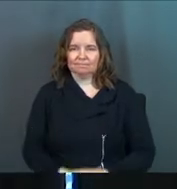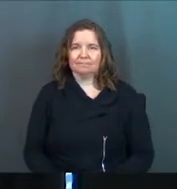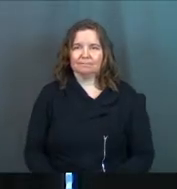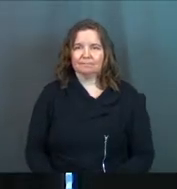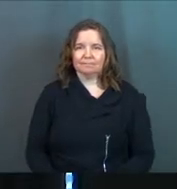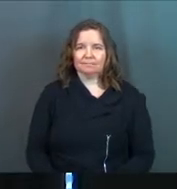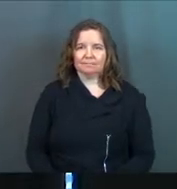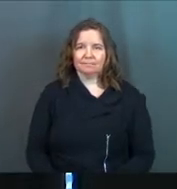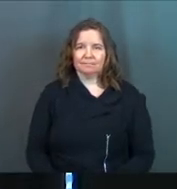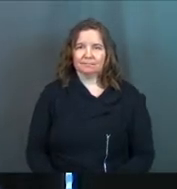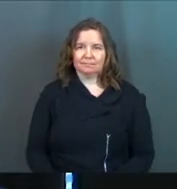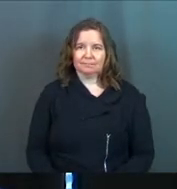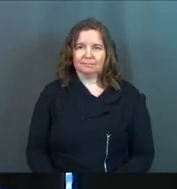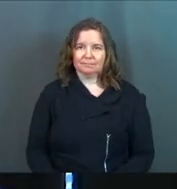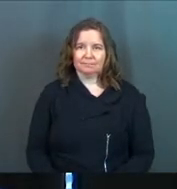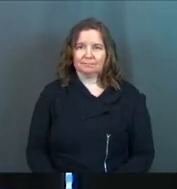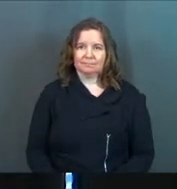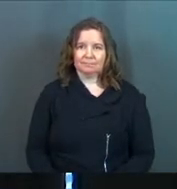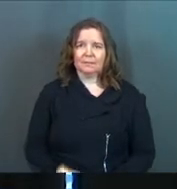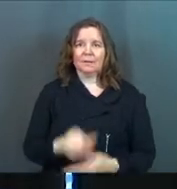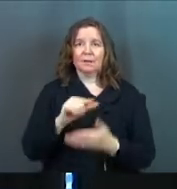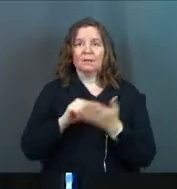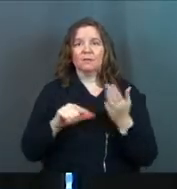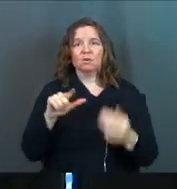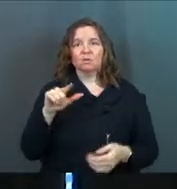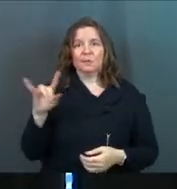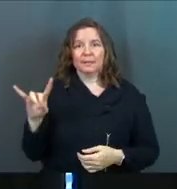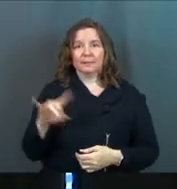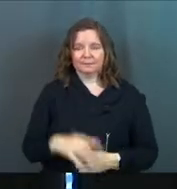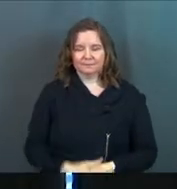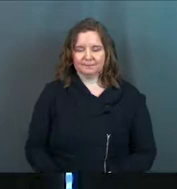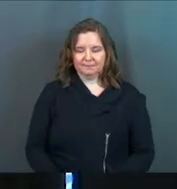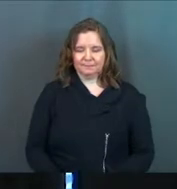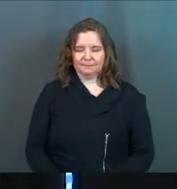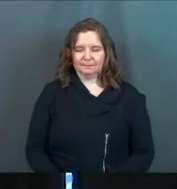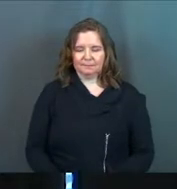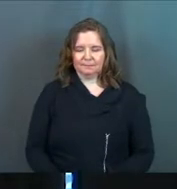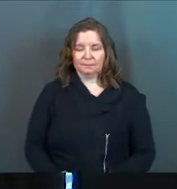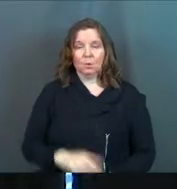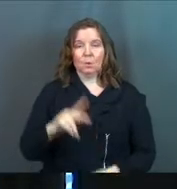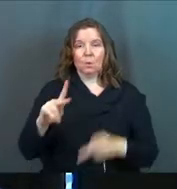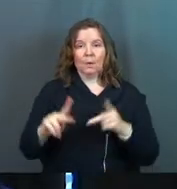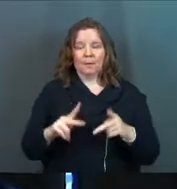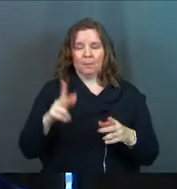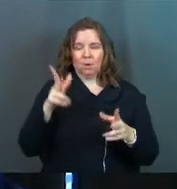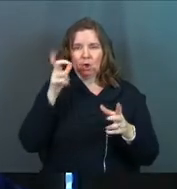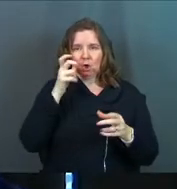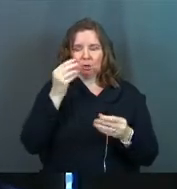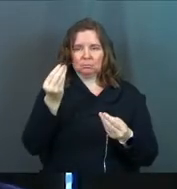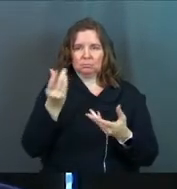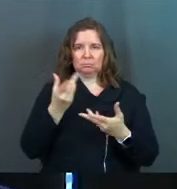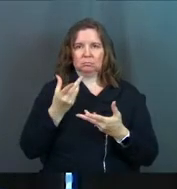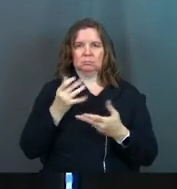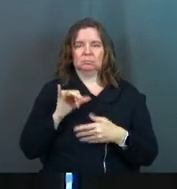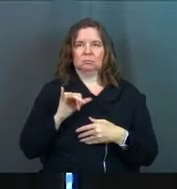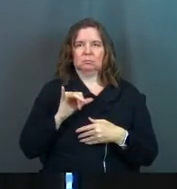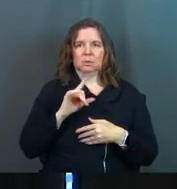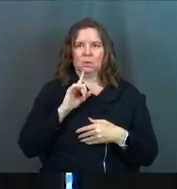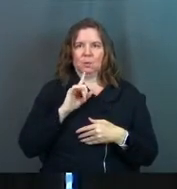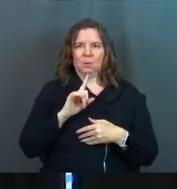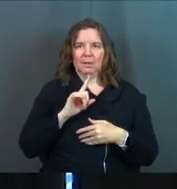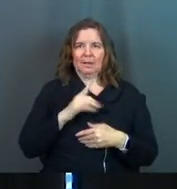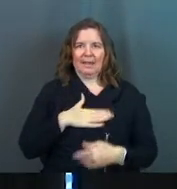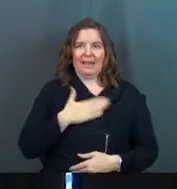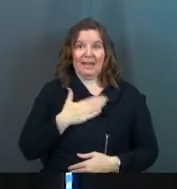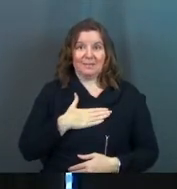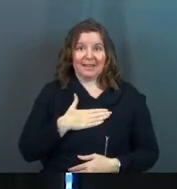Hmm. Verse 28. When the people heard Him say all this, they were really happy